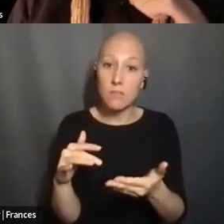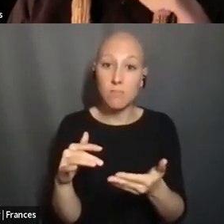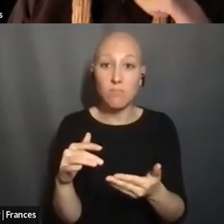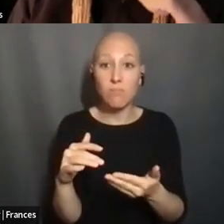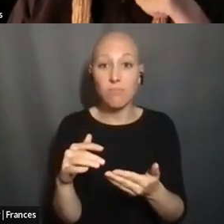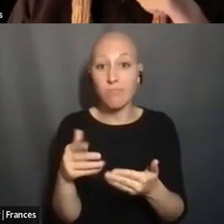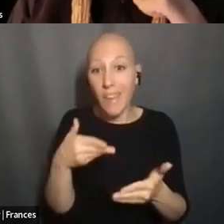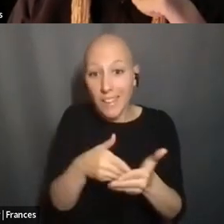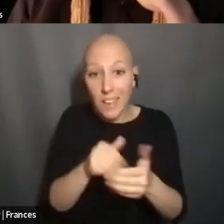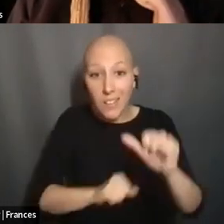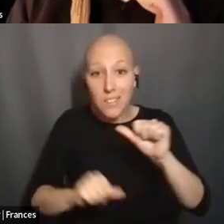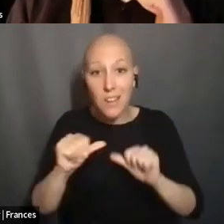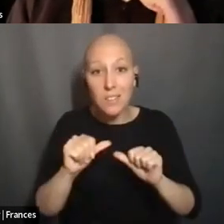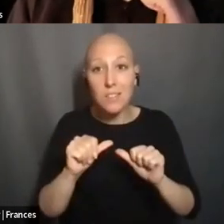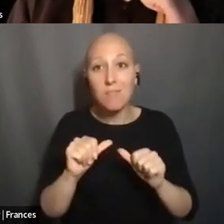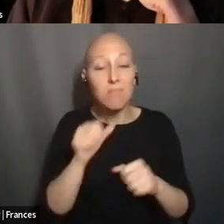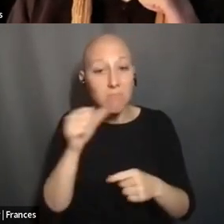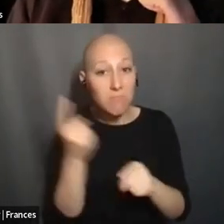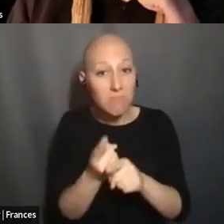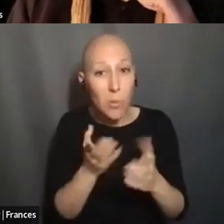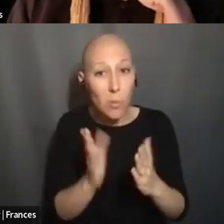COMMENT ON IT.